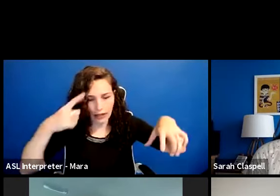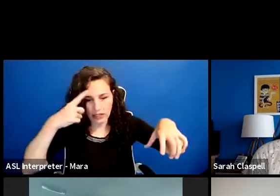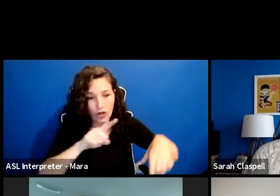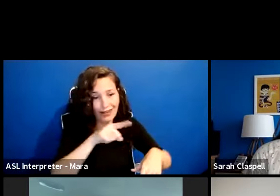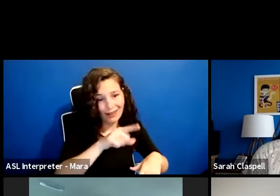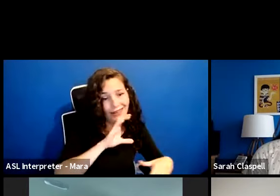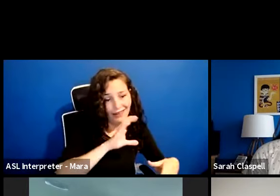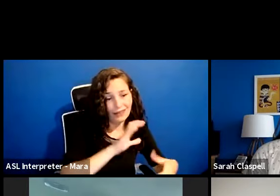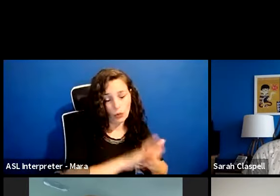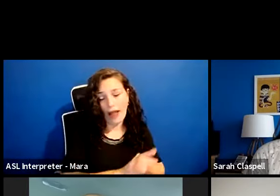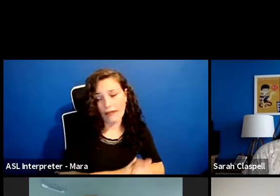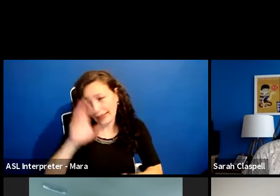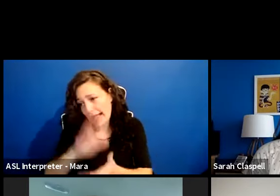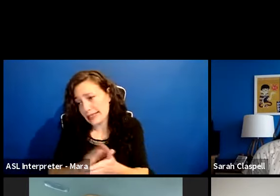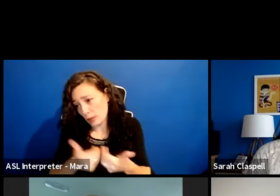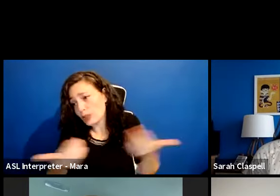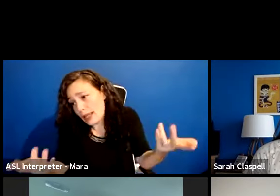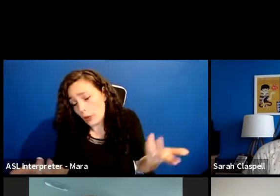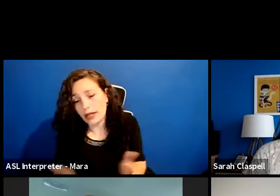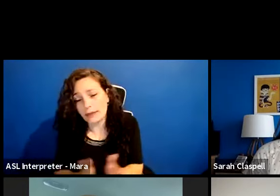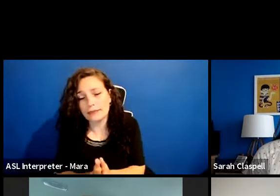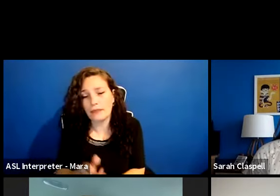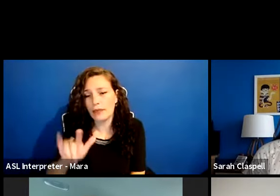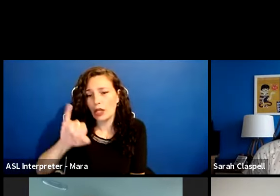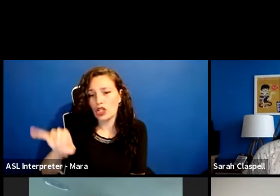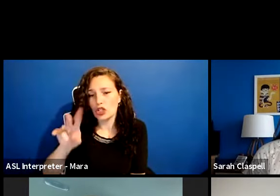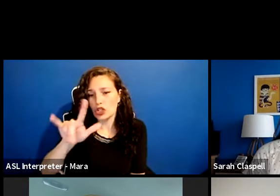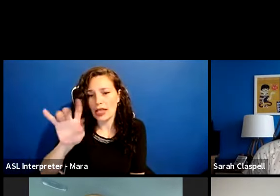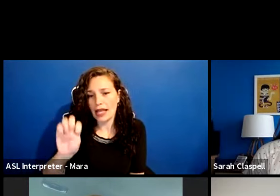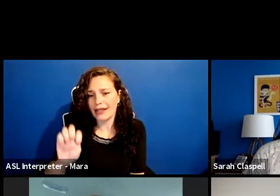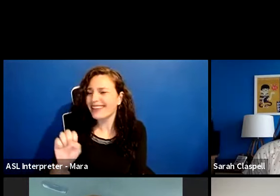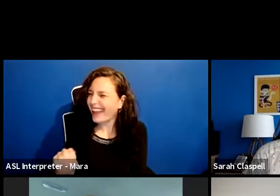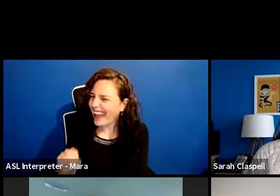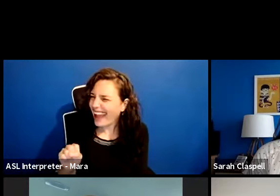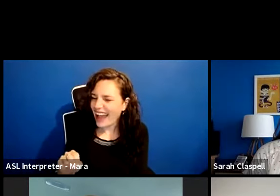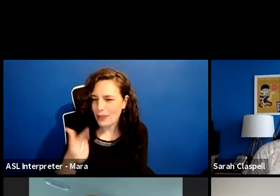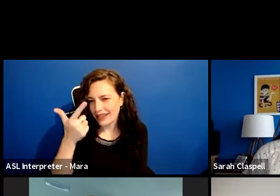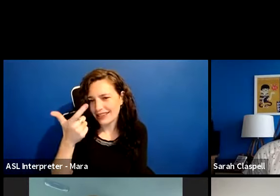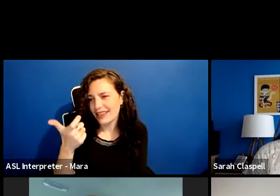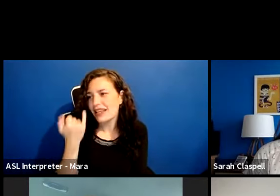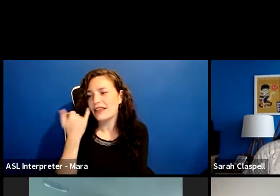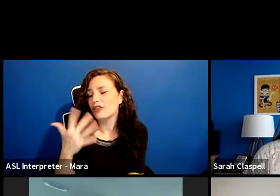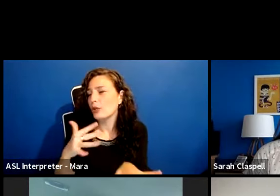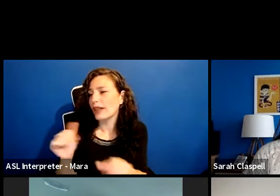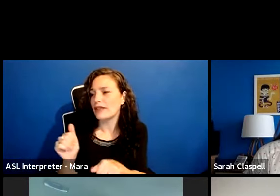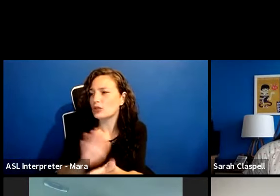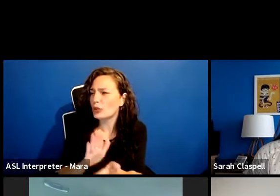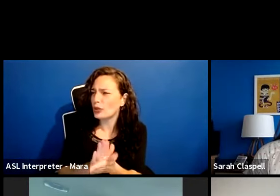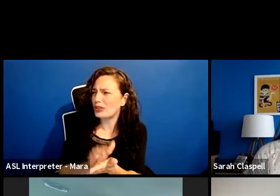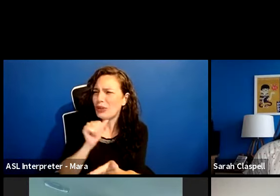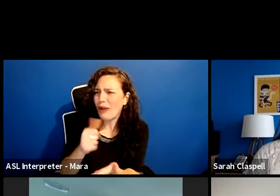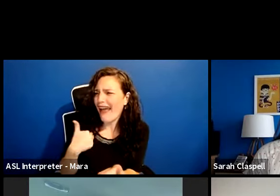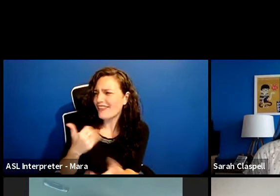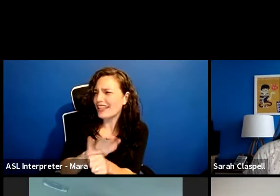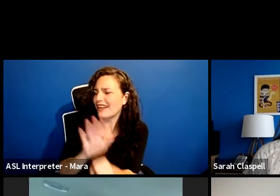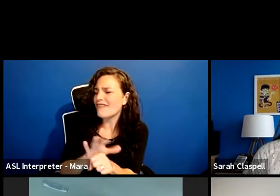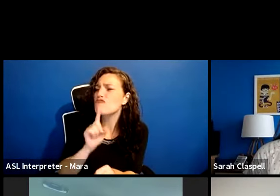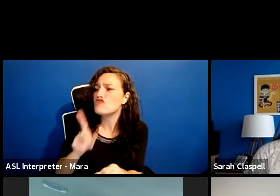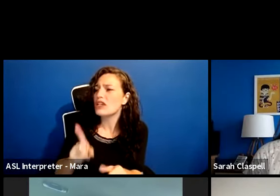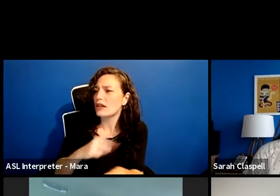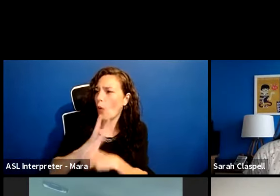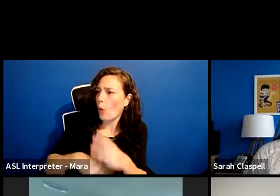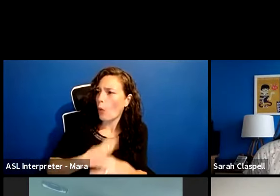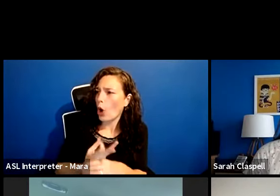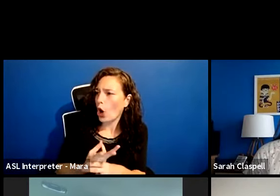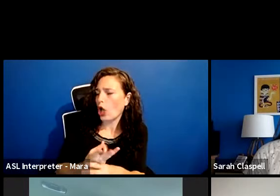Yeah. We just figured there's not enough, like you, you exit school and there's not enough like real world experience. That's what we wanted to bring. And I think,